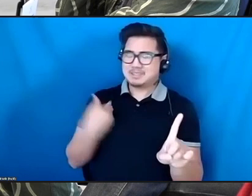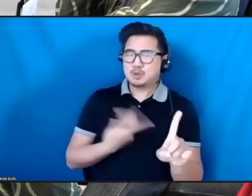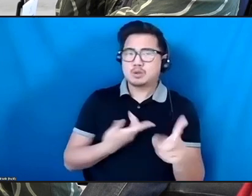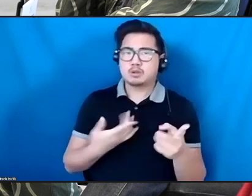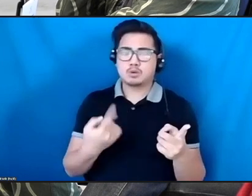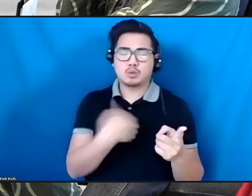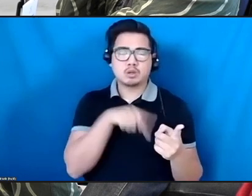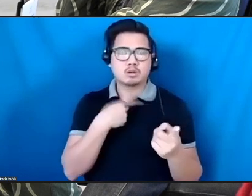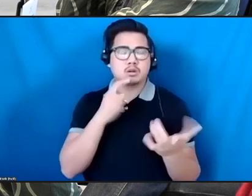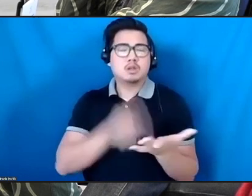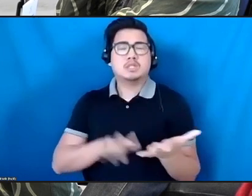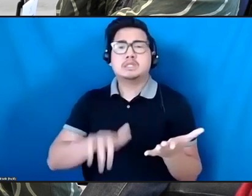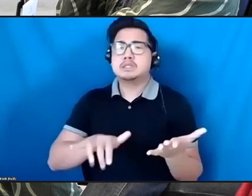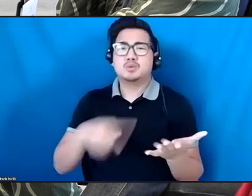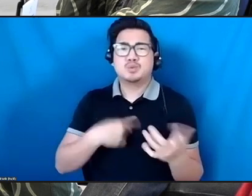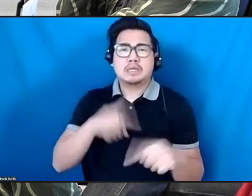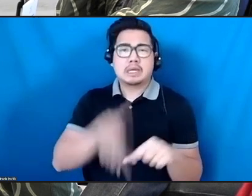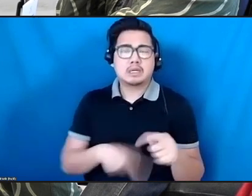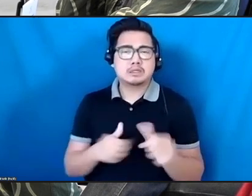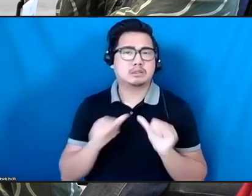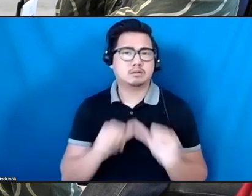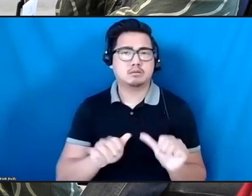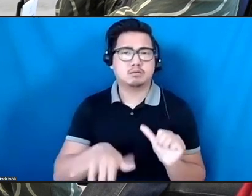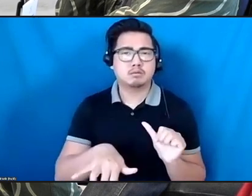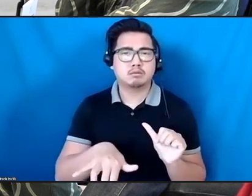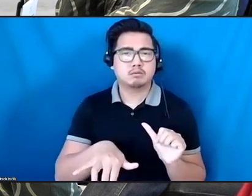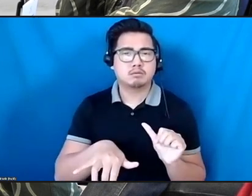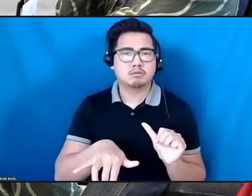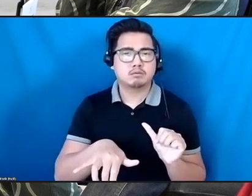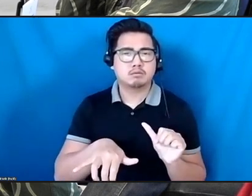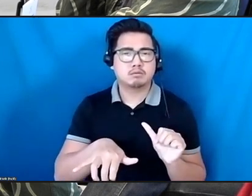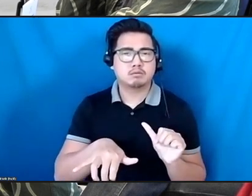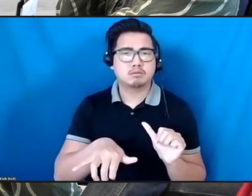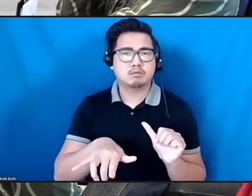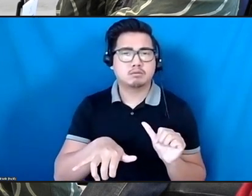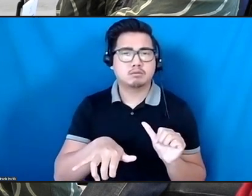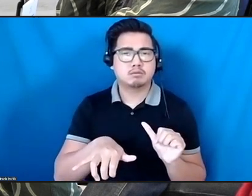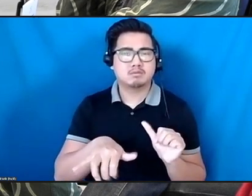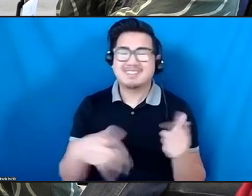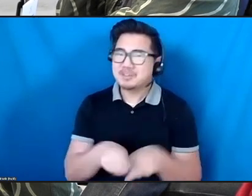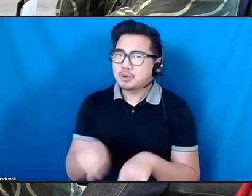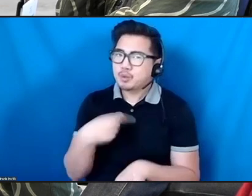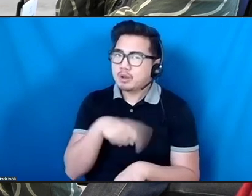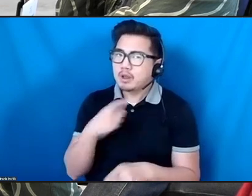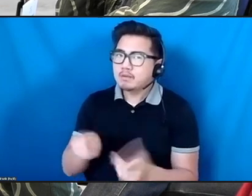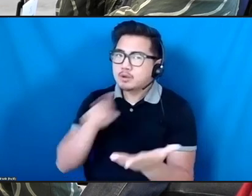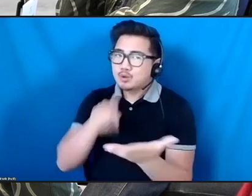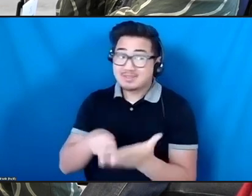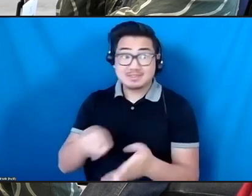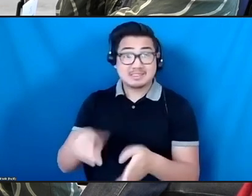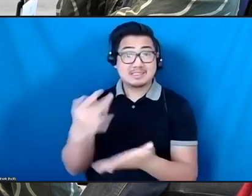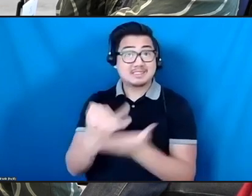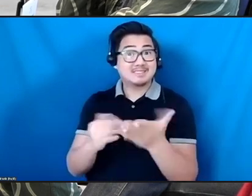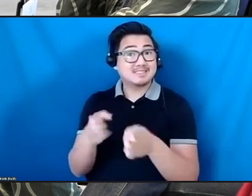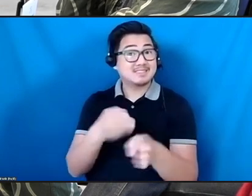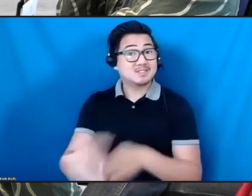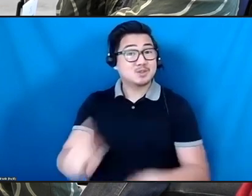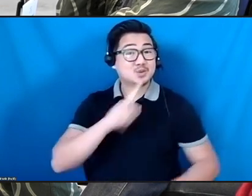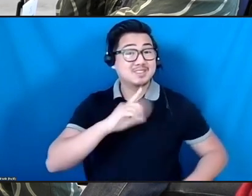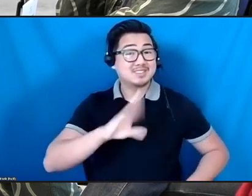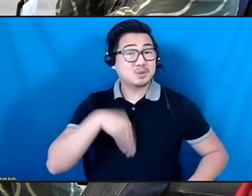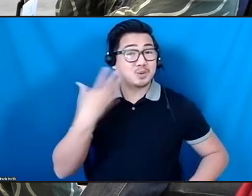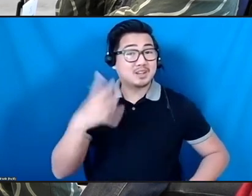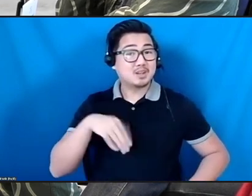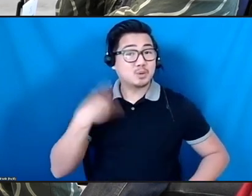the fact that this field has been so white, the gender, the gender disparities, the racial disparities.